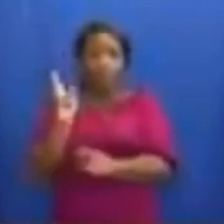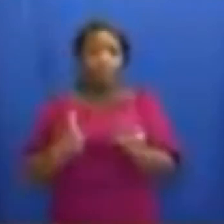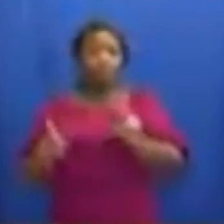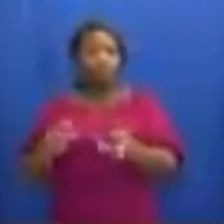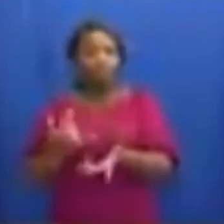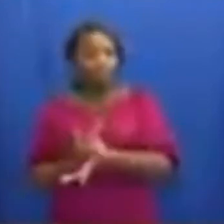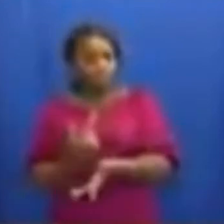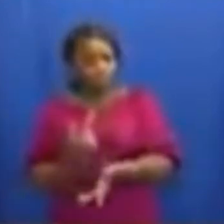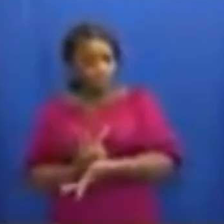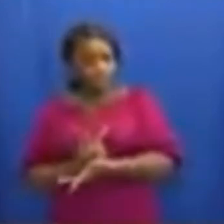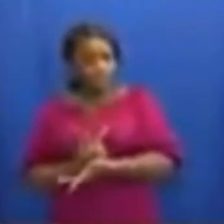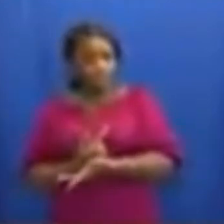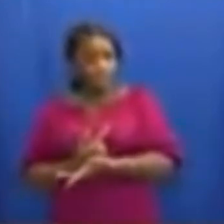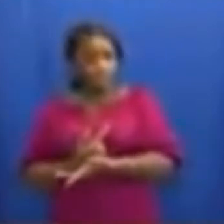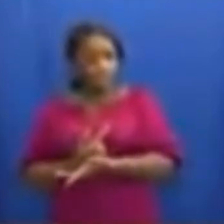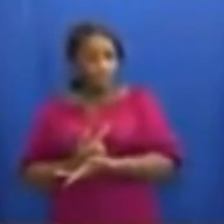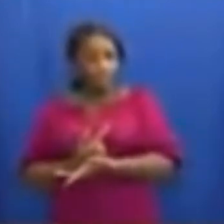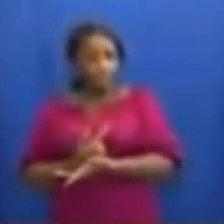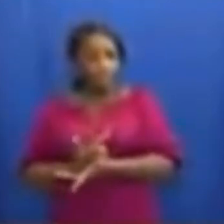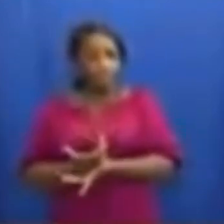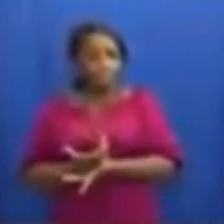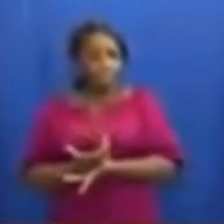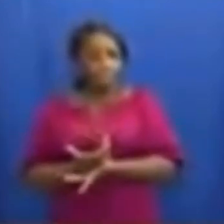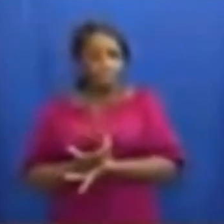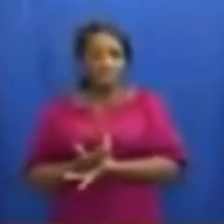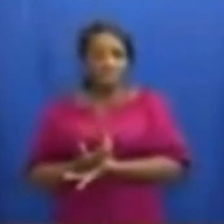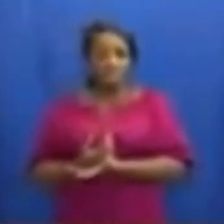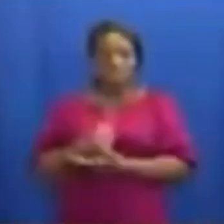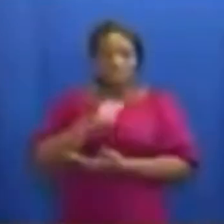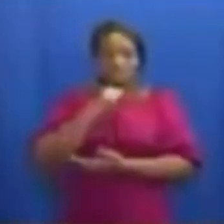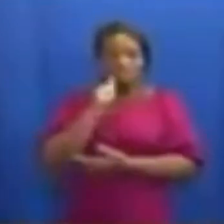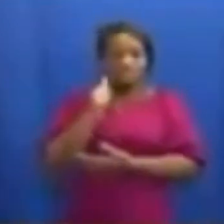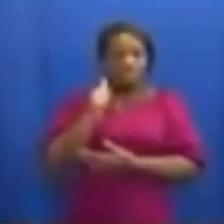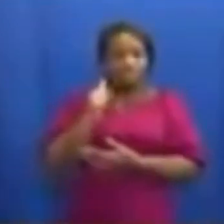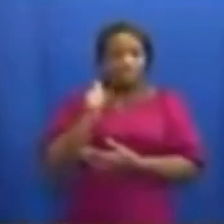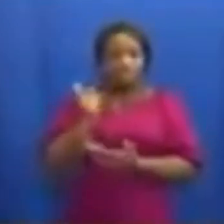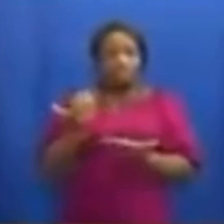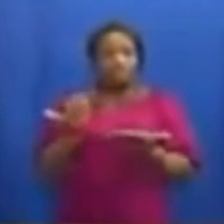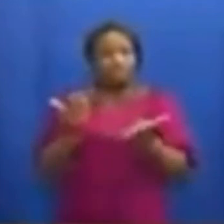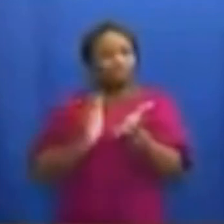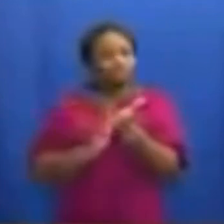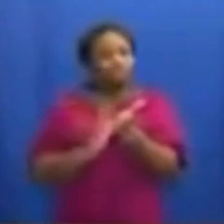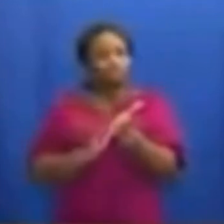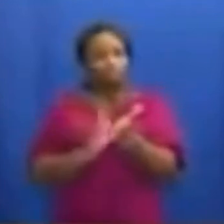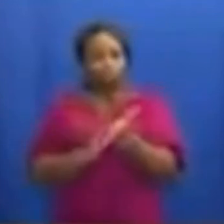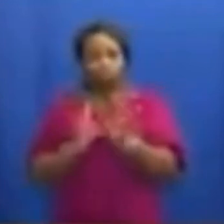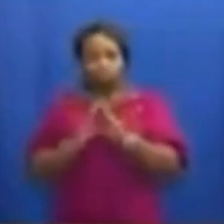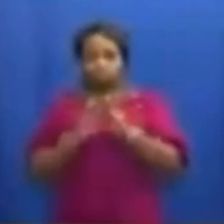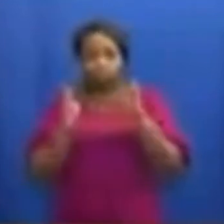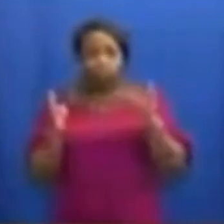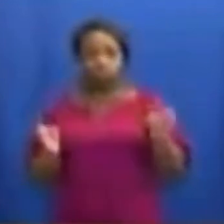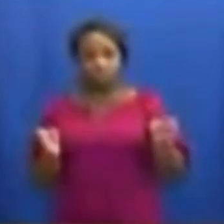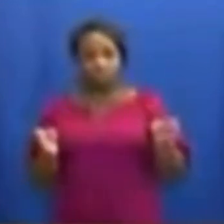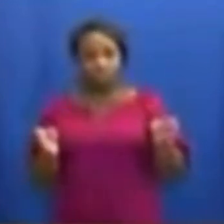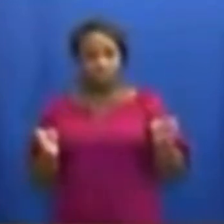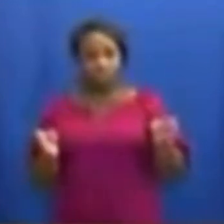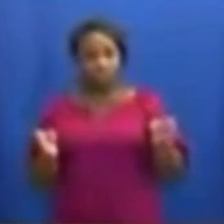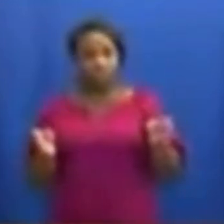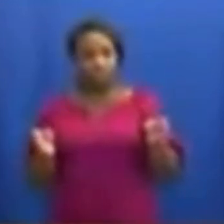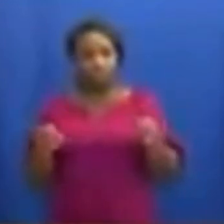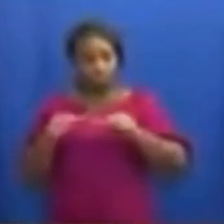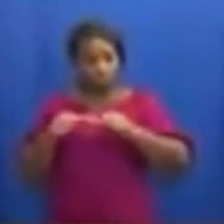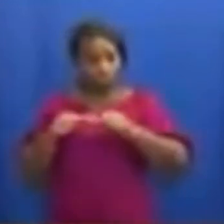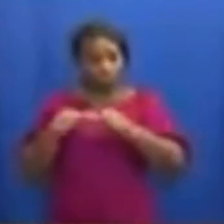Ghanaians, I will now address the question of the reopening of our schools. With continuing